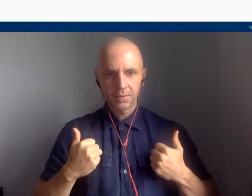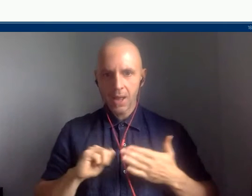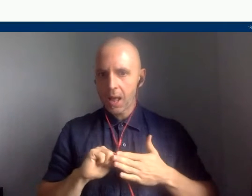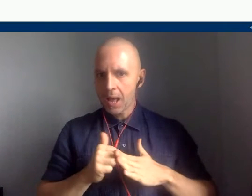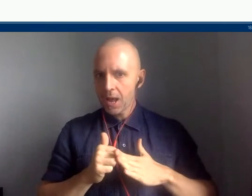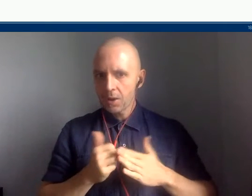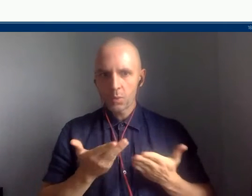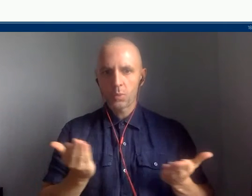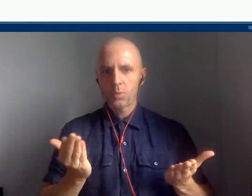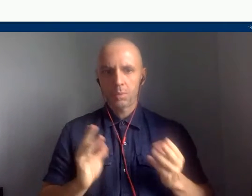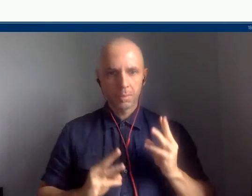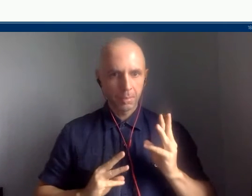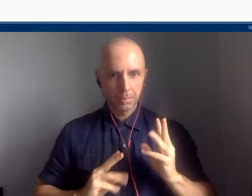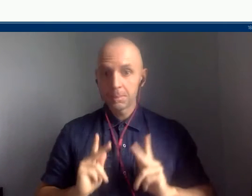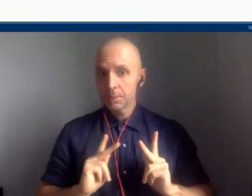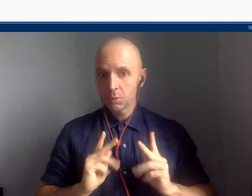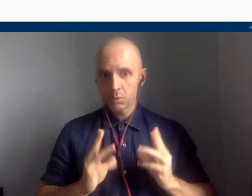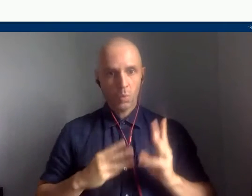our understanding of life.